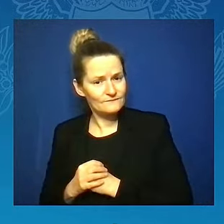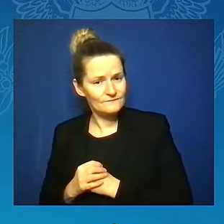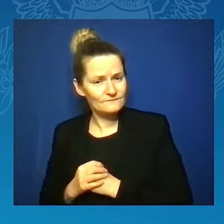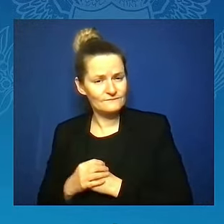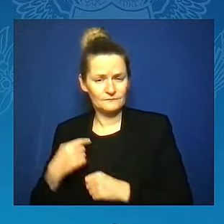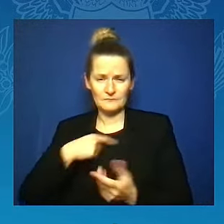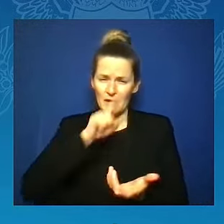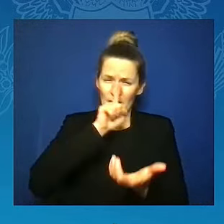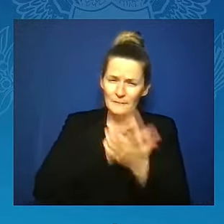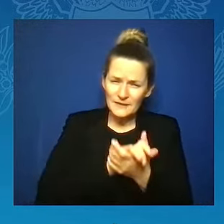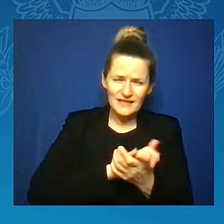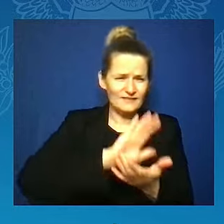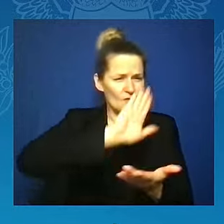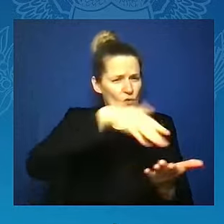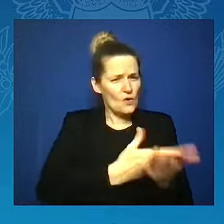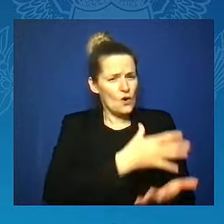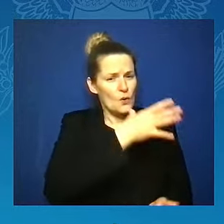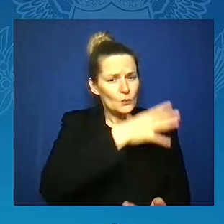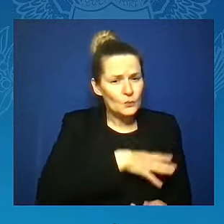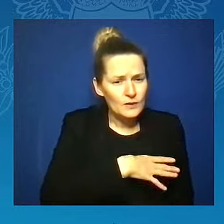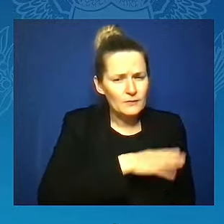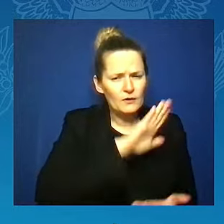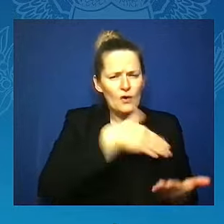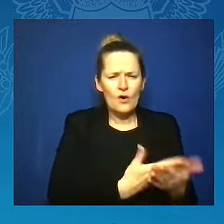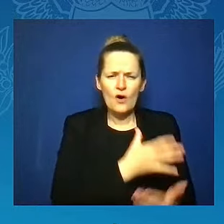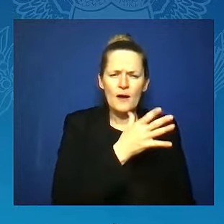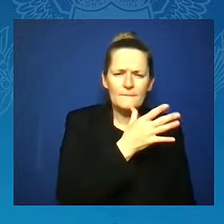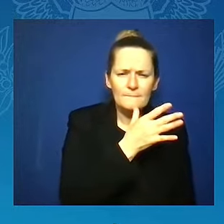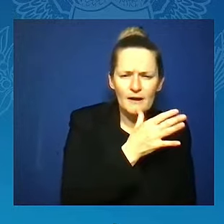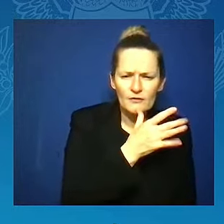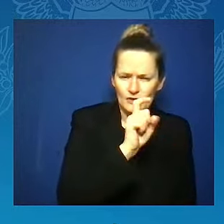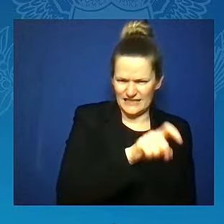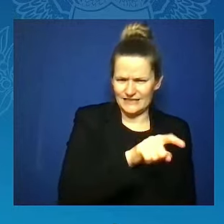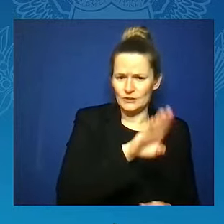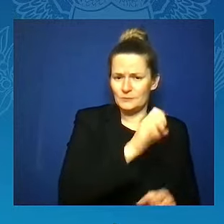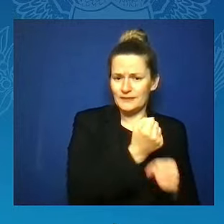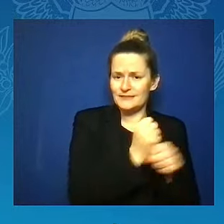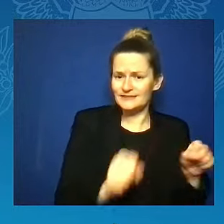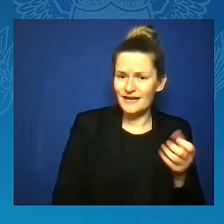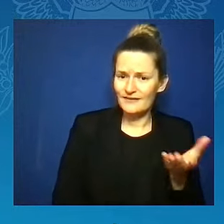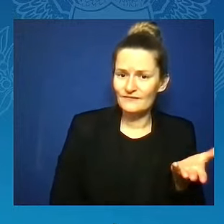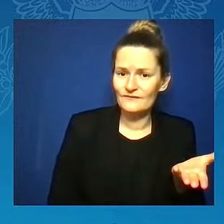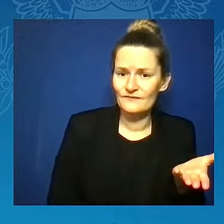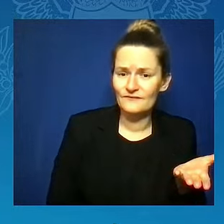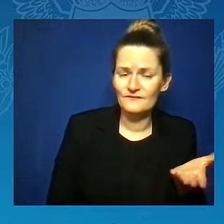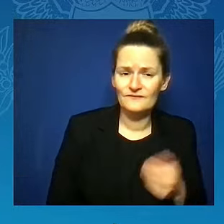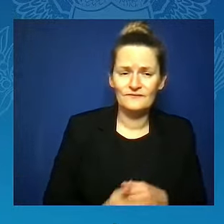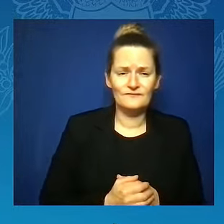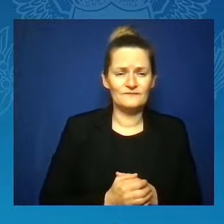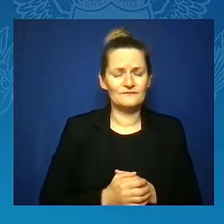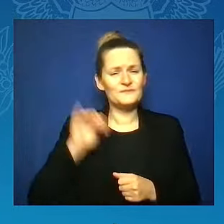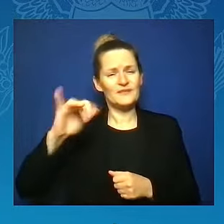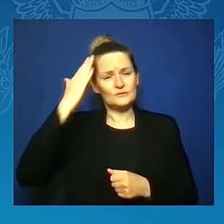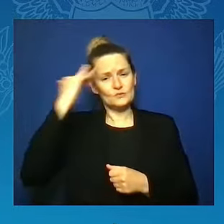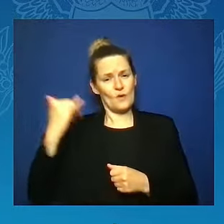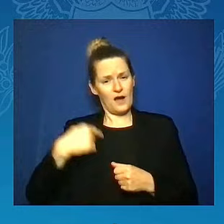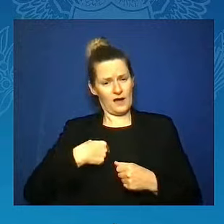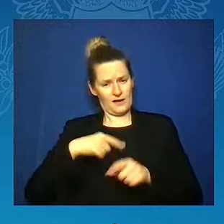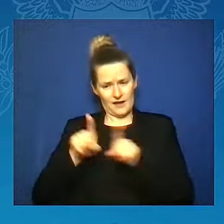That is why, as Vice President, I have elevated and took on the issue of maternal mortality.